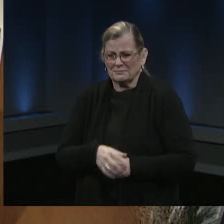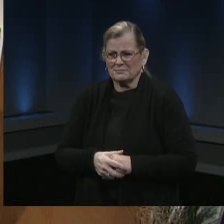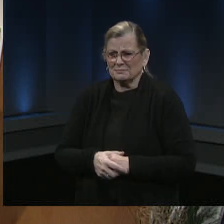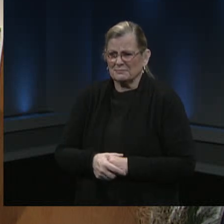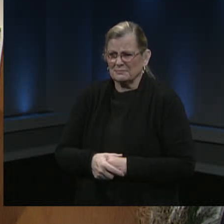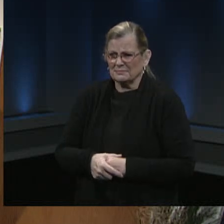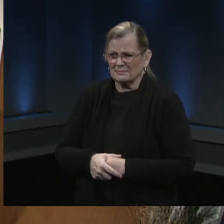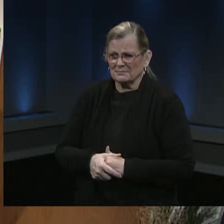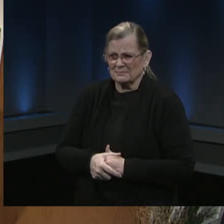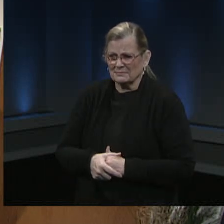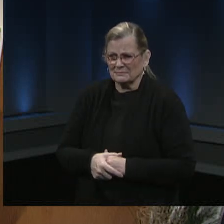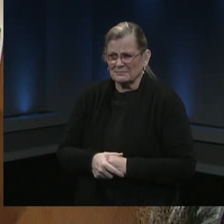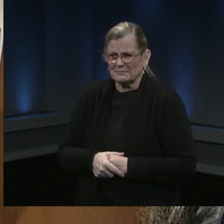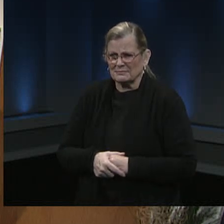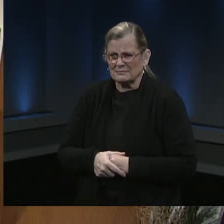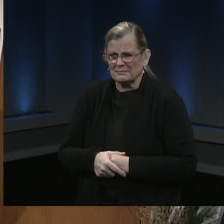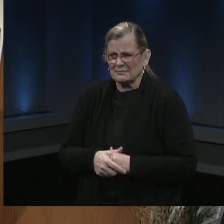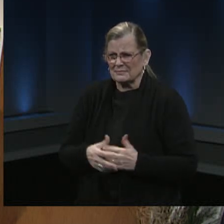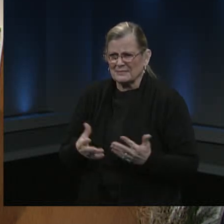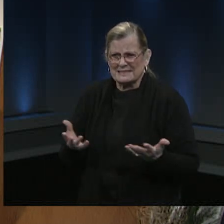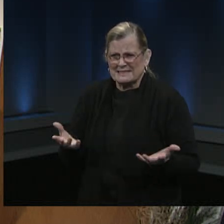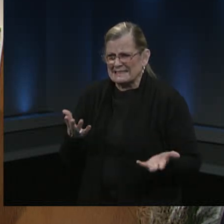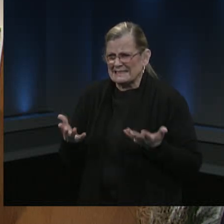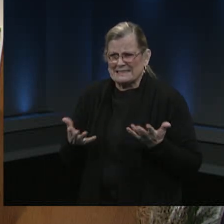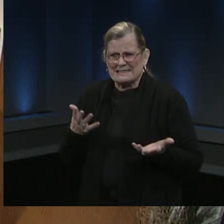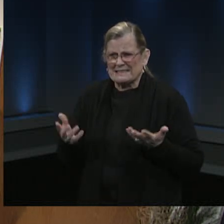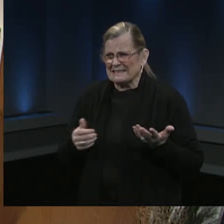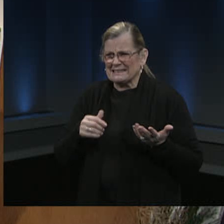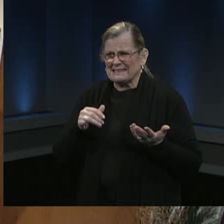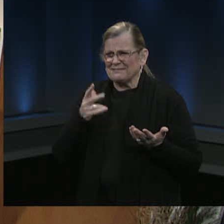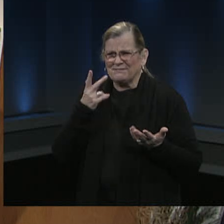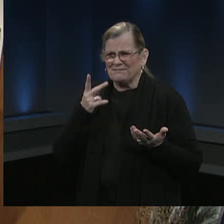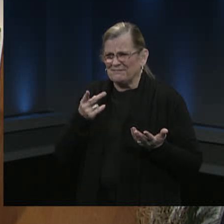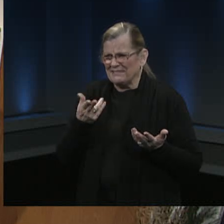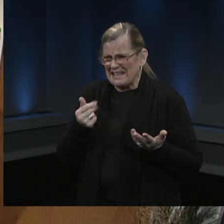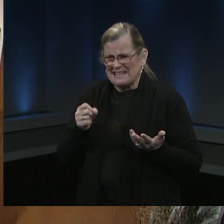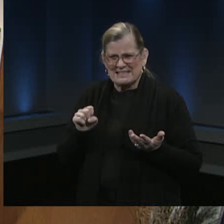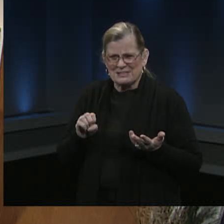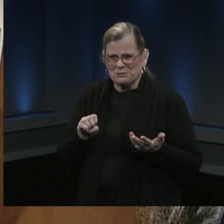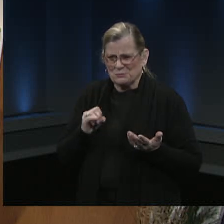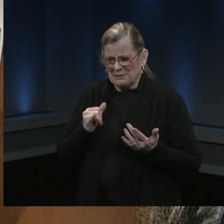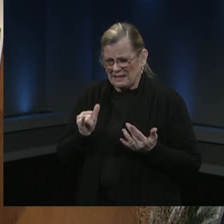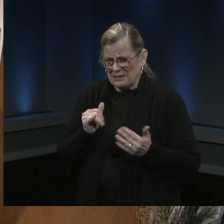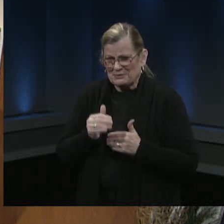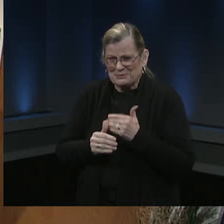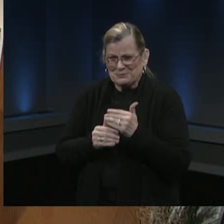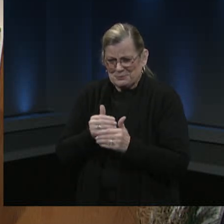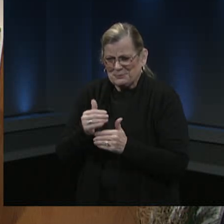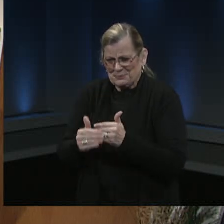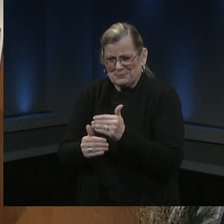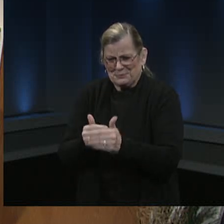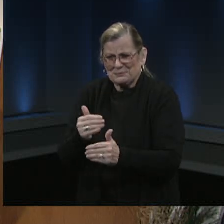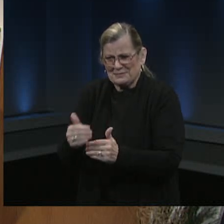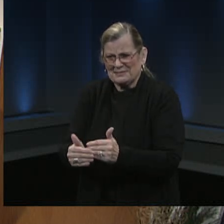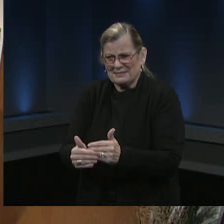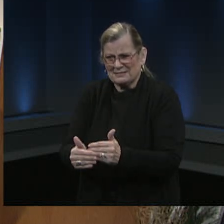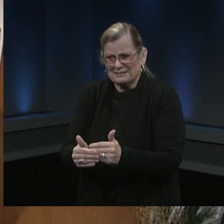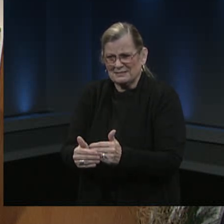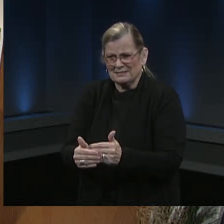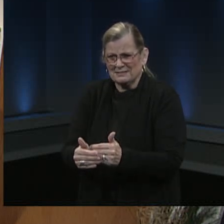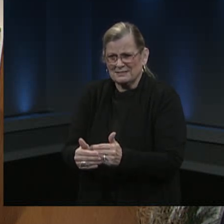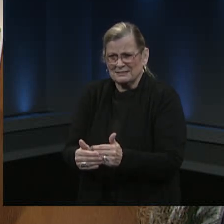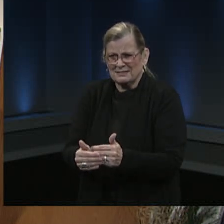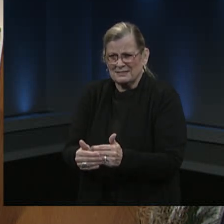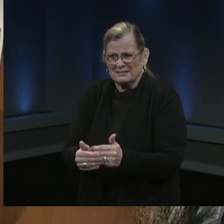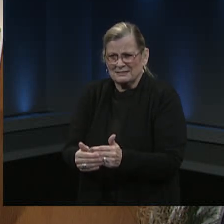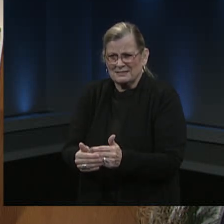And, you know, I noticed we're in a kind of a phased approach like you had planned for the in-person learning phased in approach.